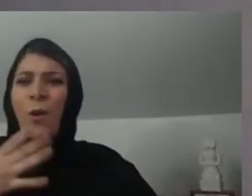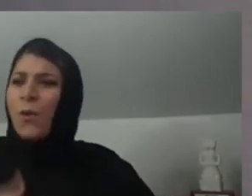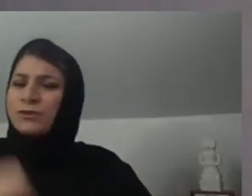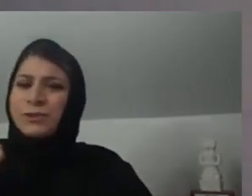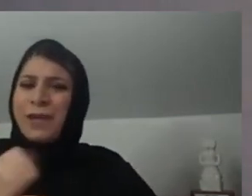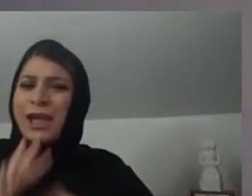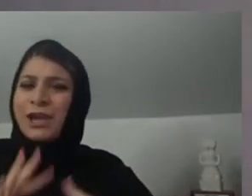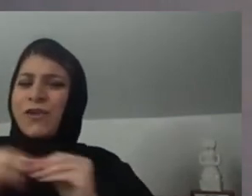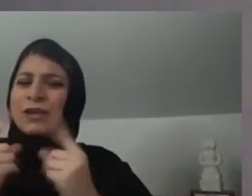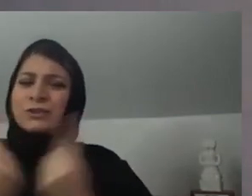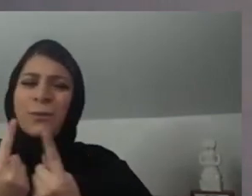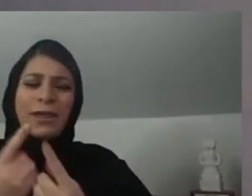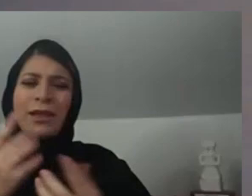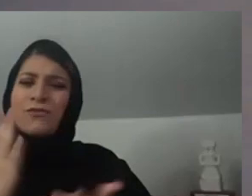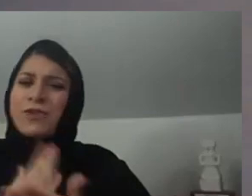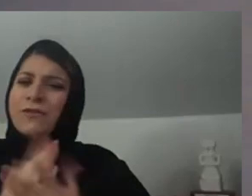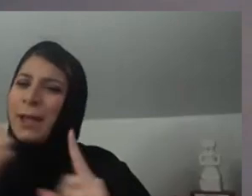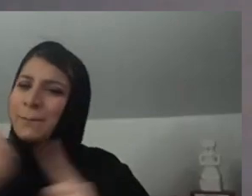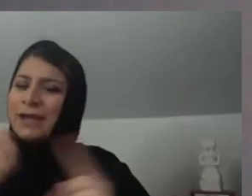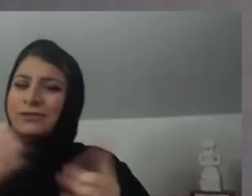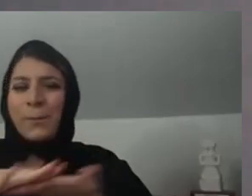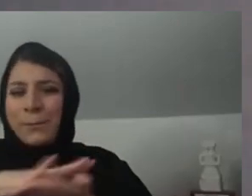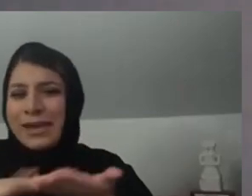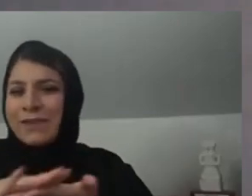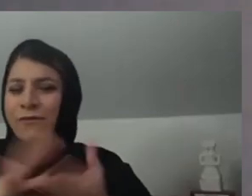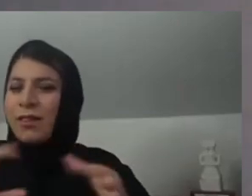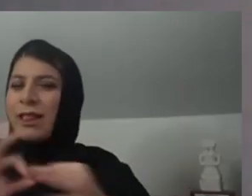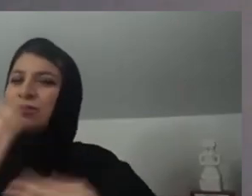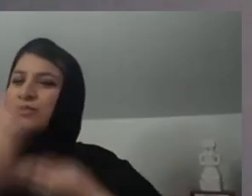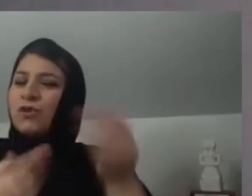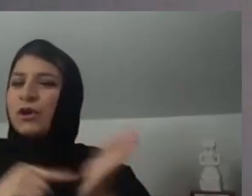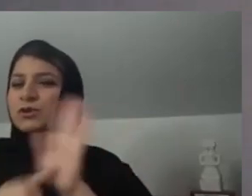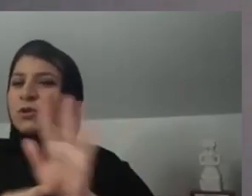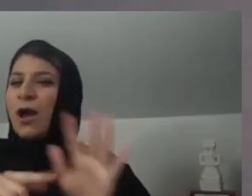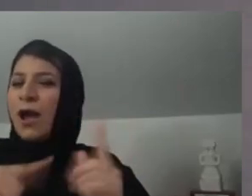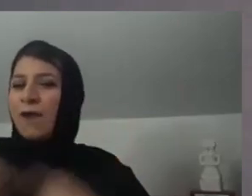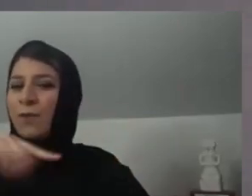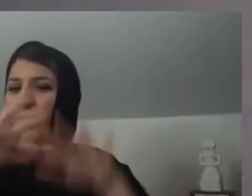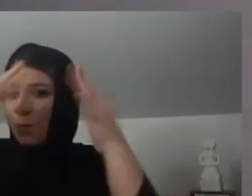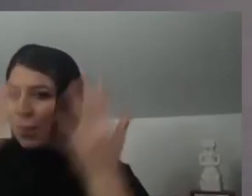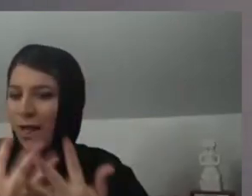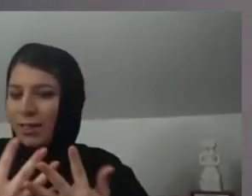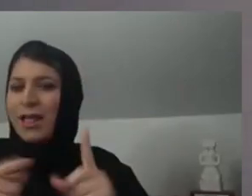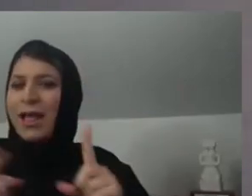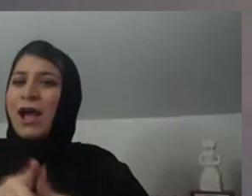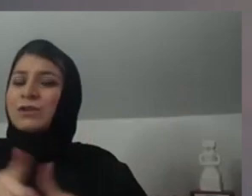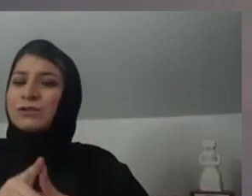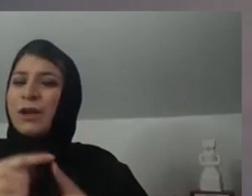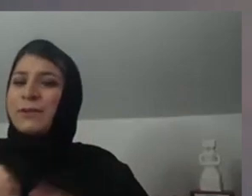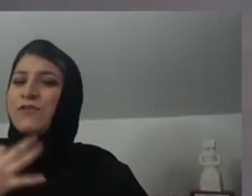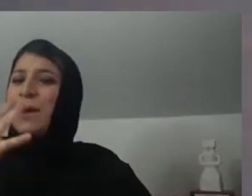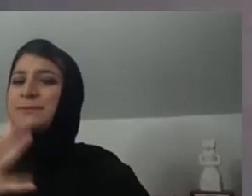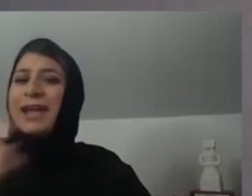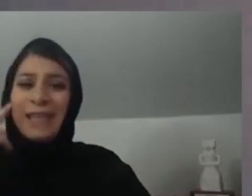I'm very passionate about what I create. I hope it has an impact and a very deep